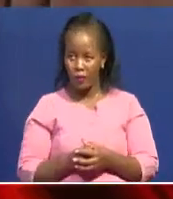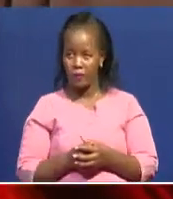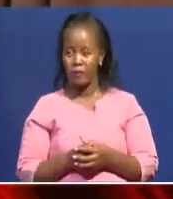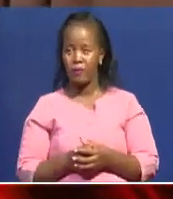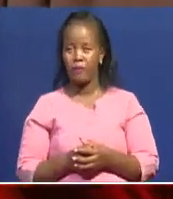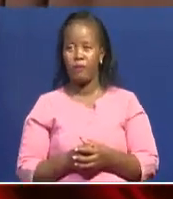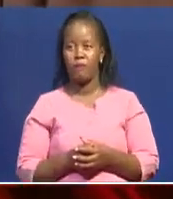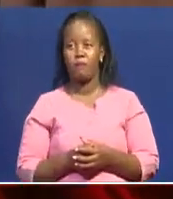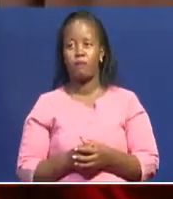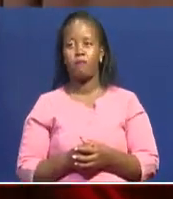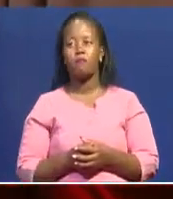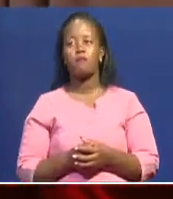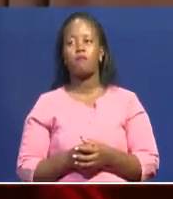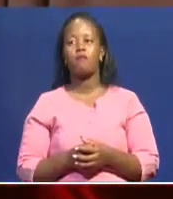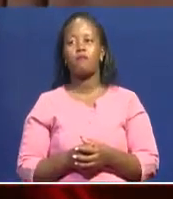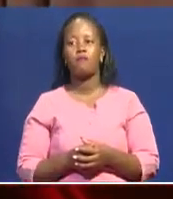Again, following the advent of... navi.com man wh wh man